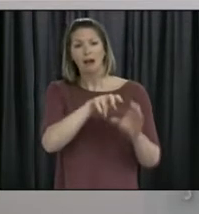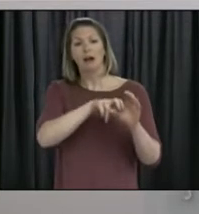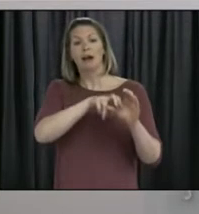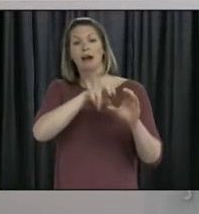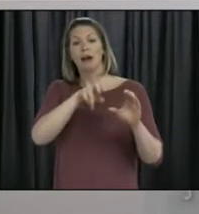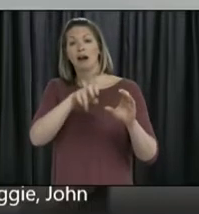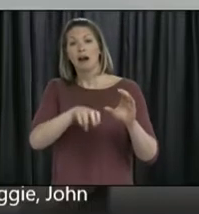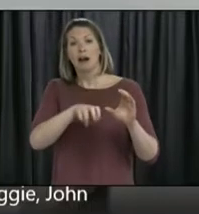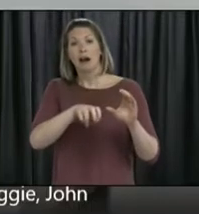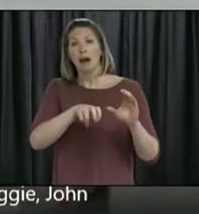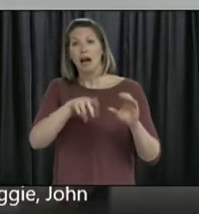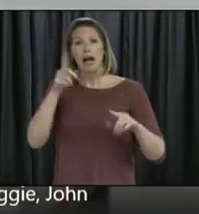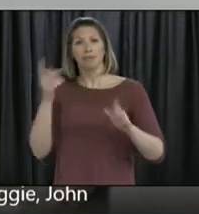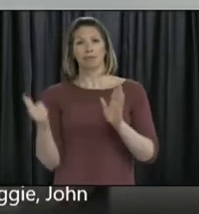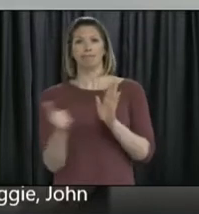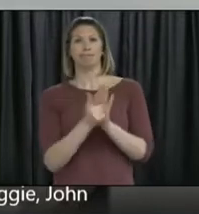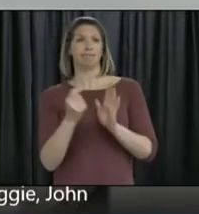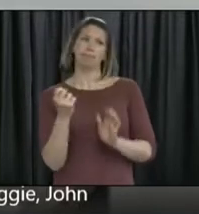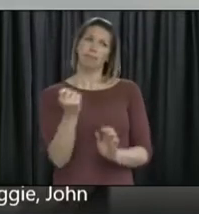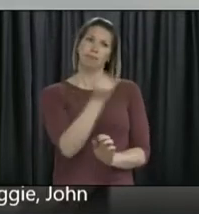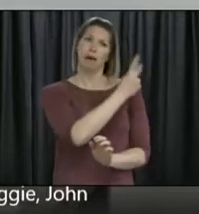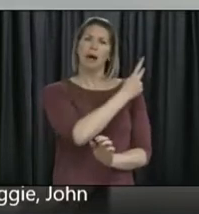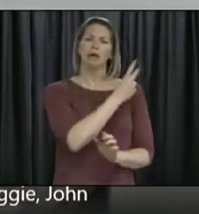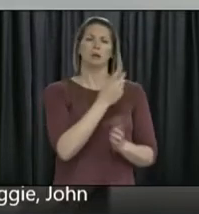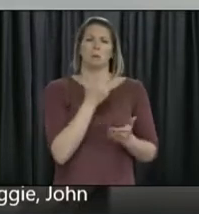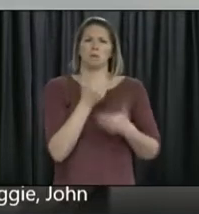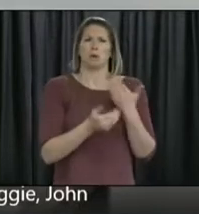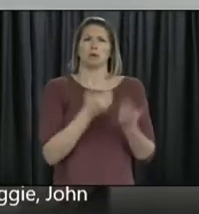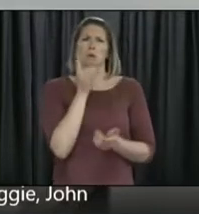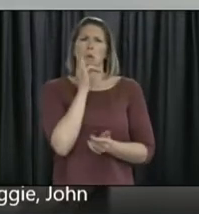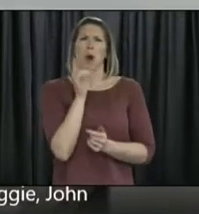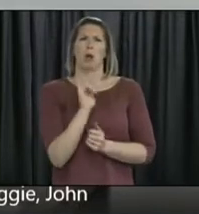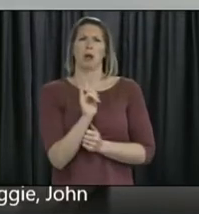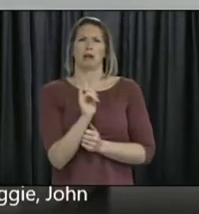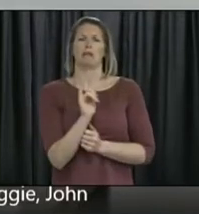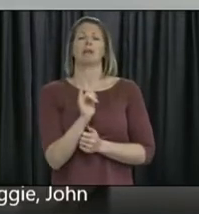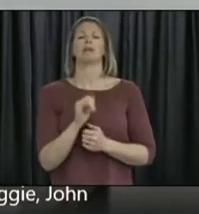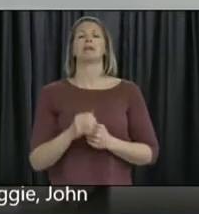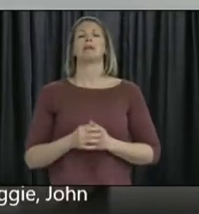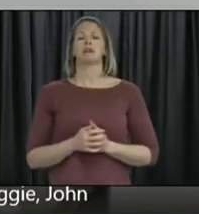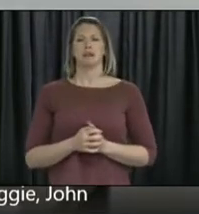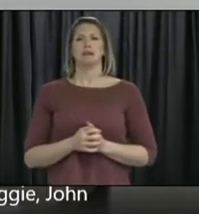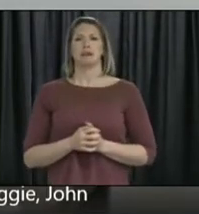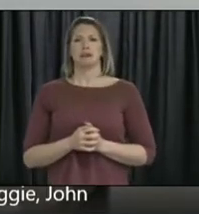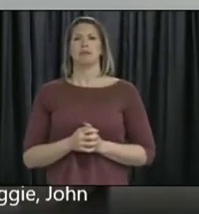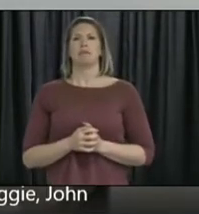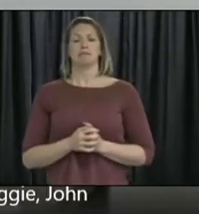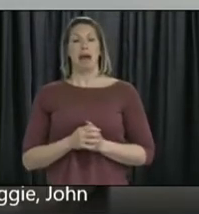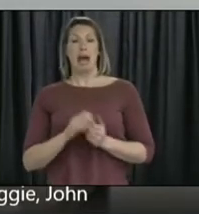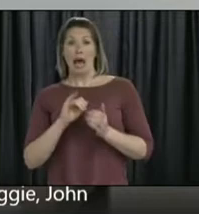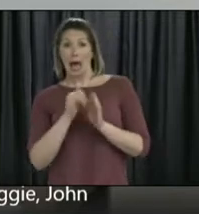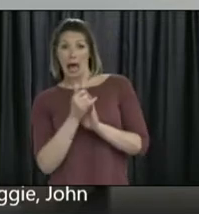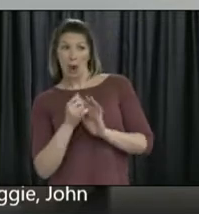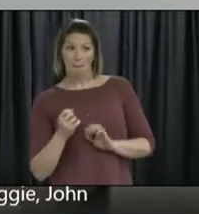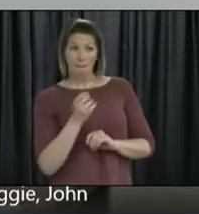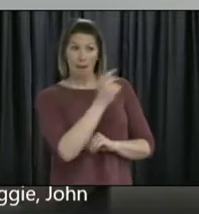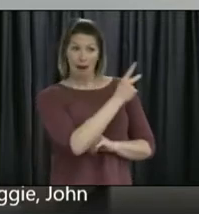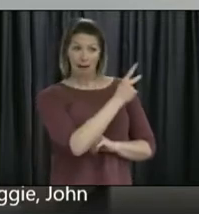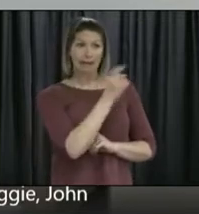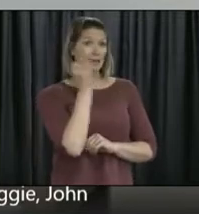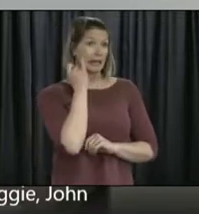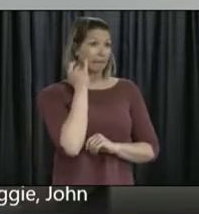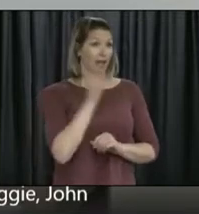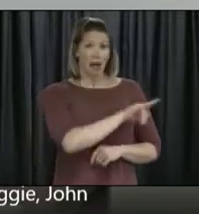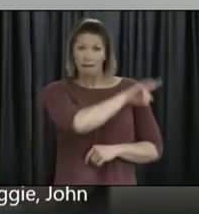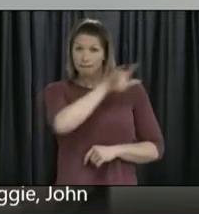My understanding is that they would be returned by the route that they arrived. And if there was a necessity,